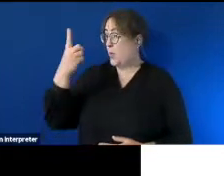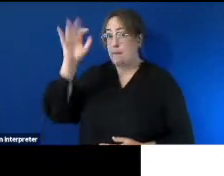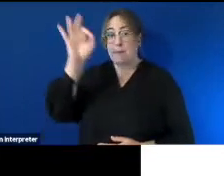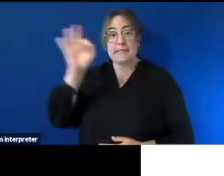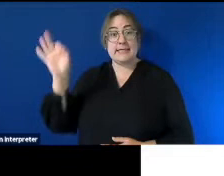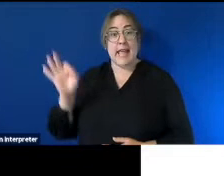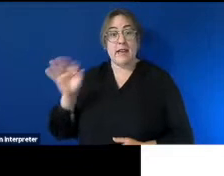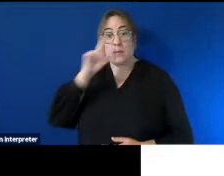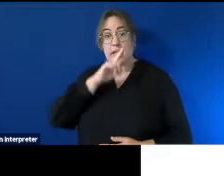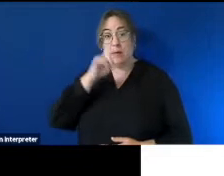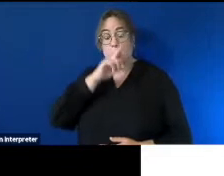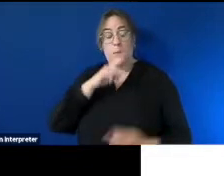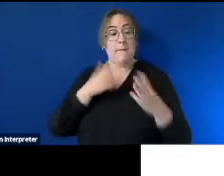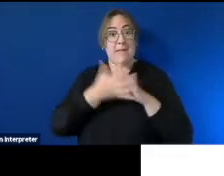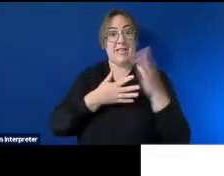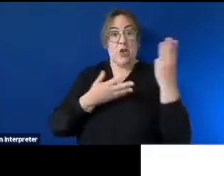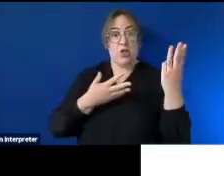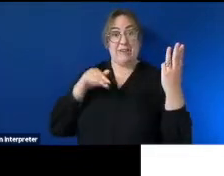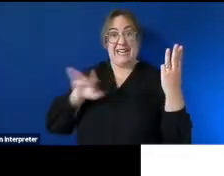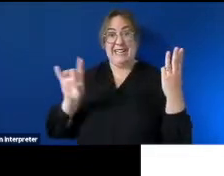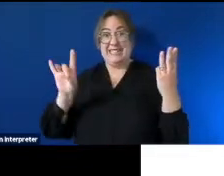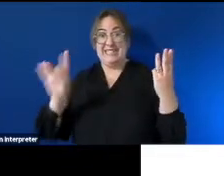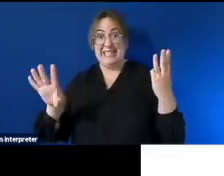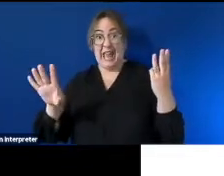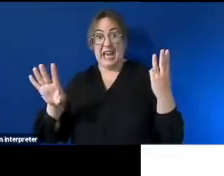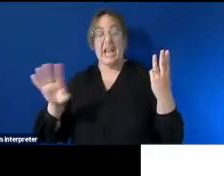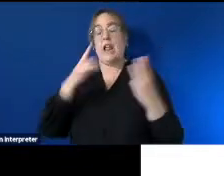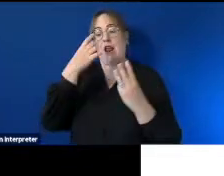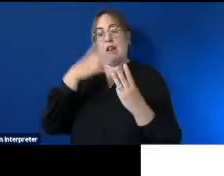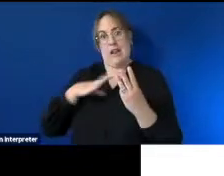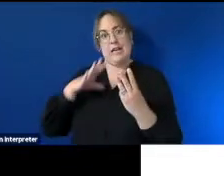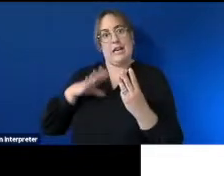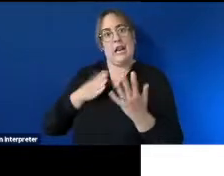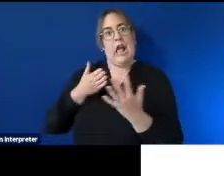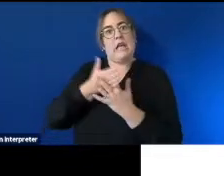3 in 10 people have some sort of uh have an accessibility requirement